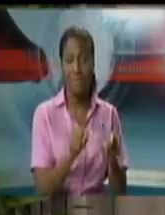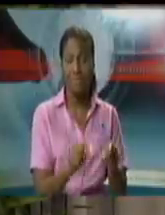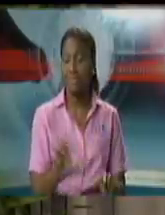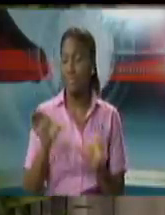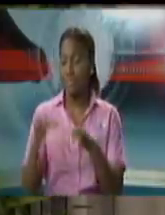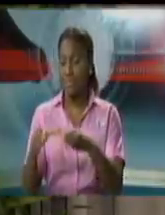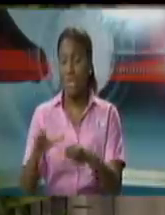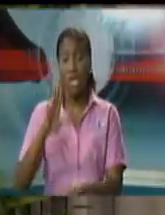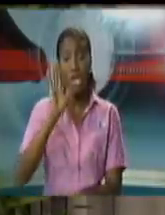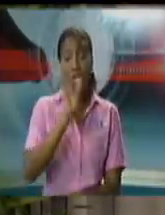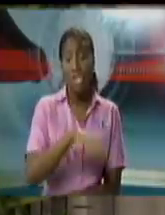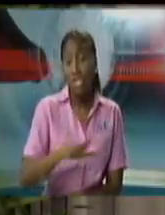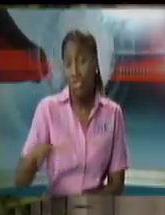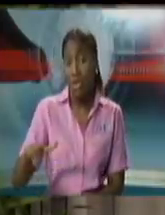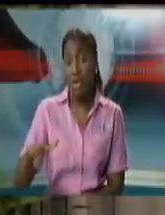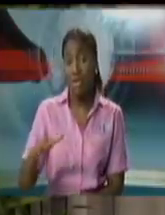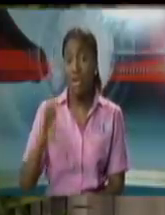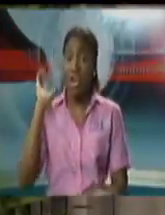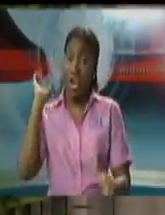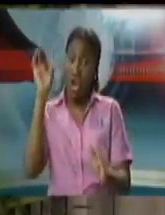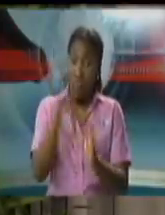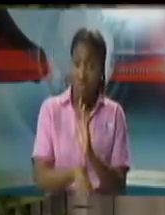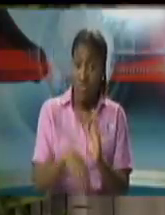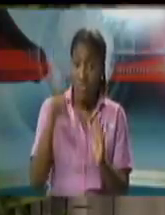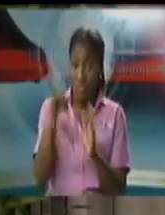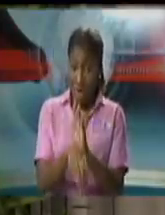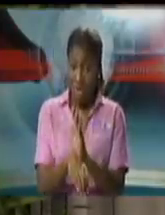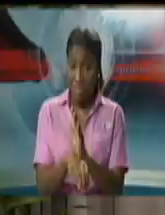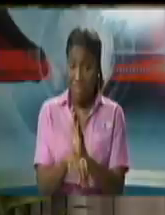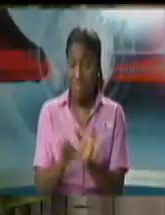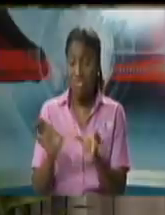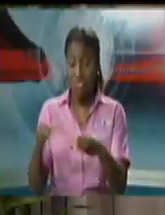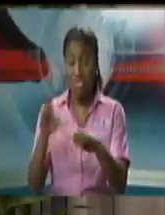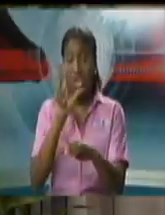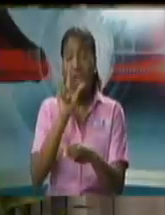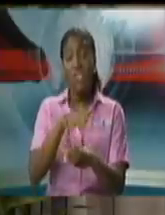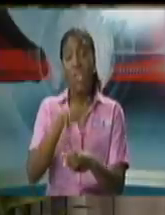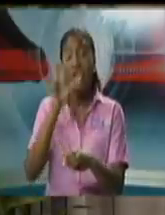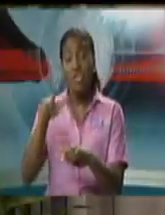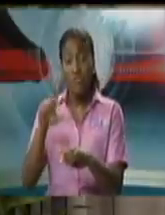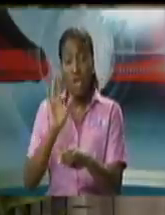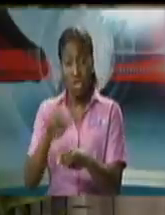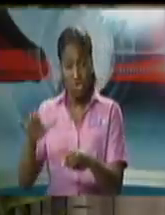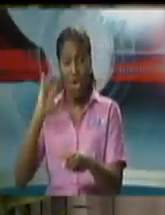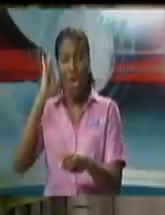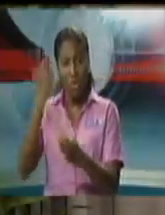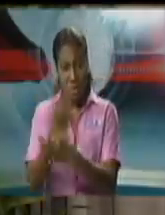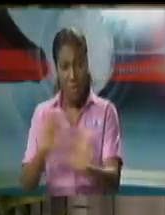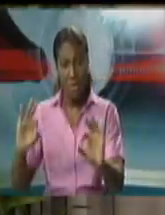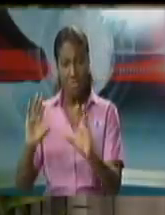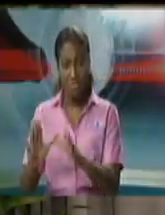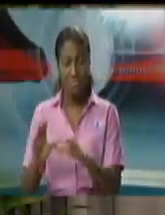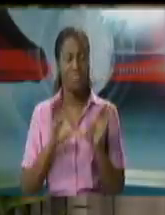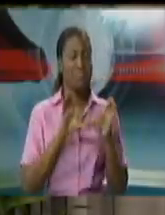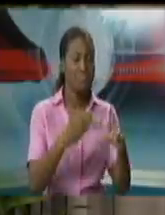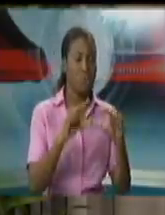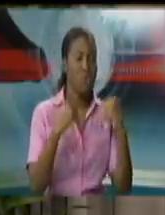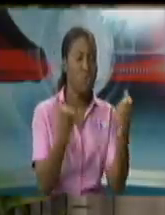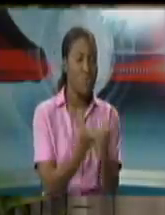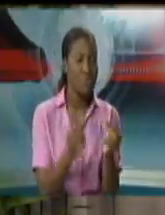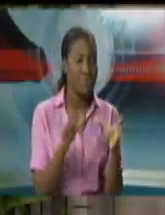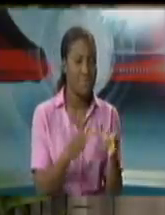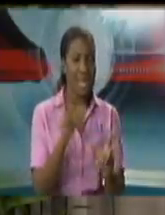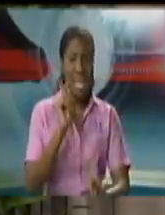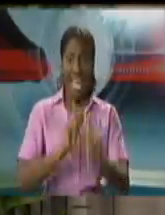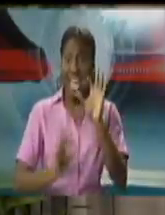children convicted of summary and indictable offenses. We found 33 children. Category five, persons charged with